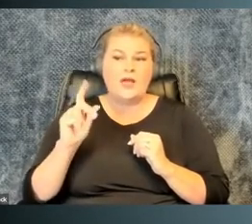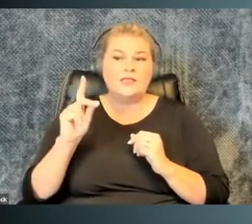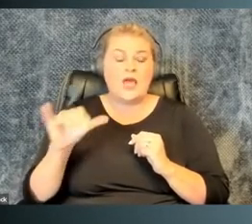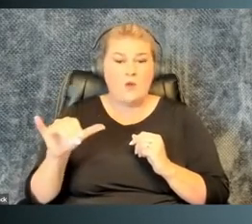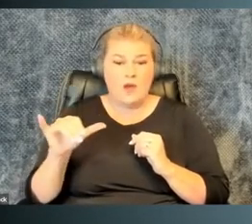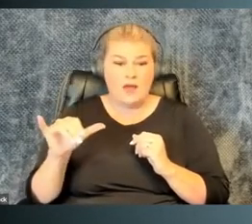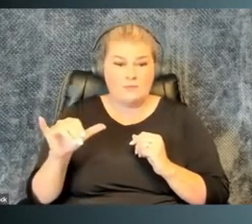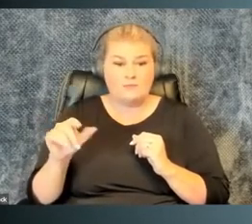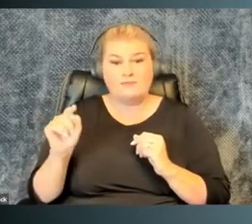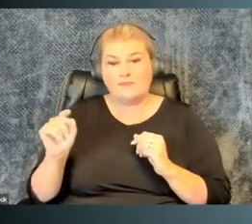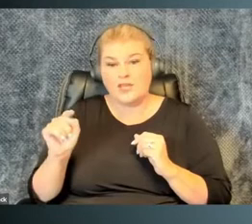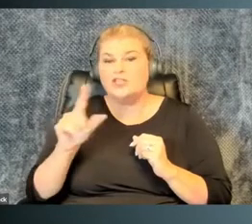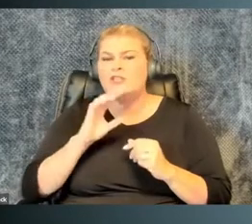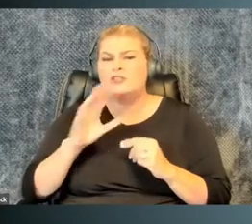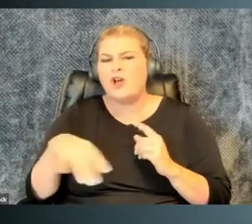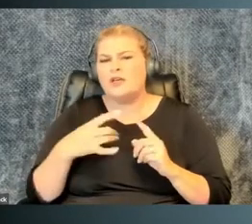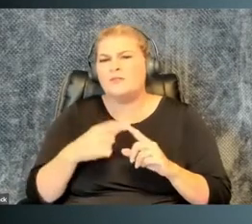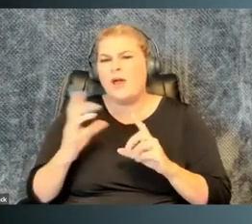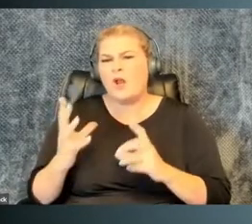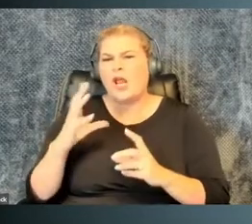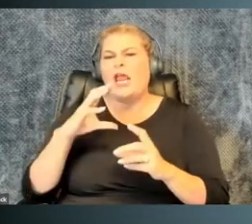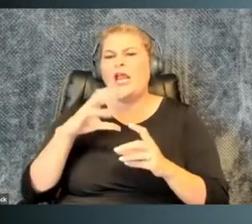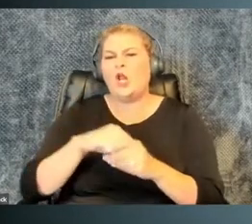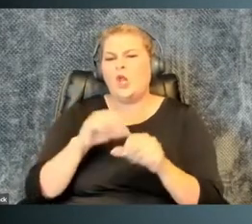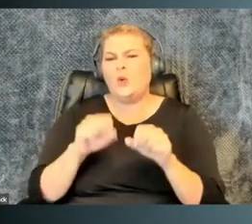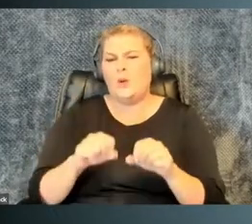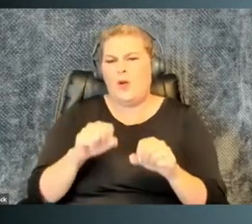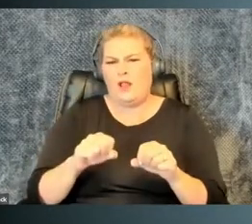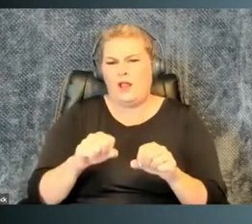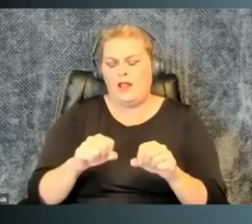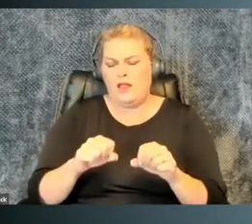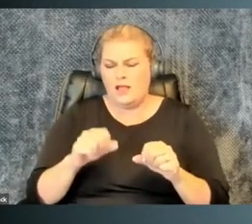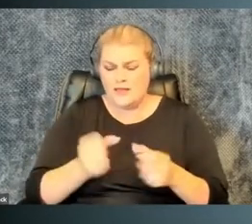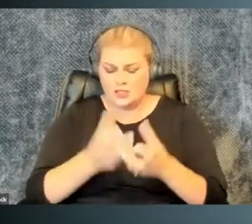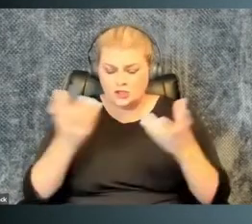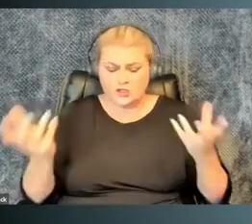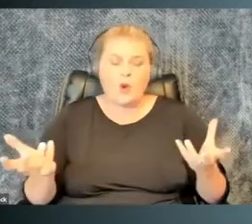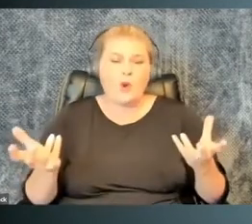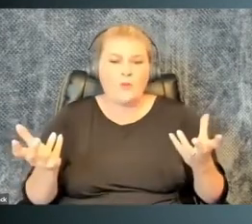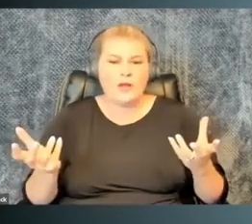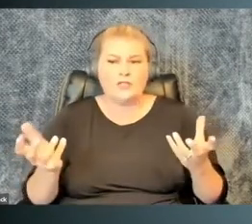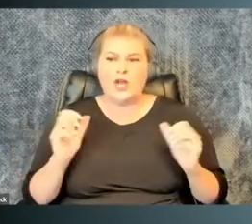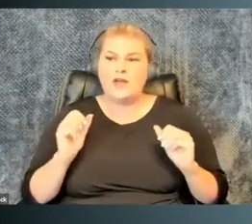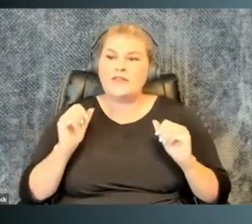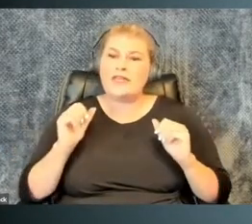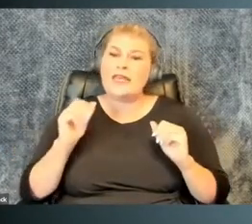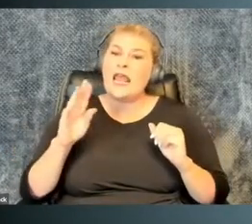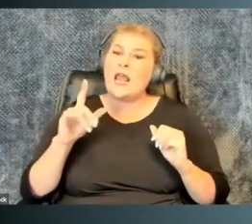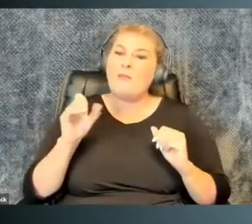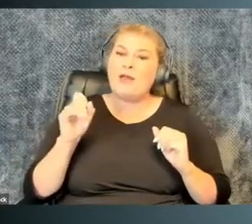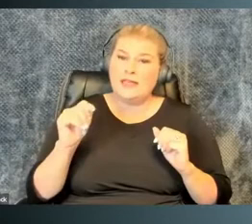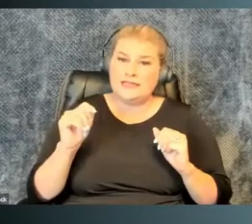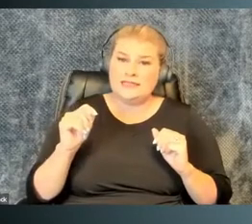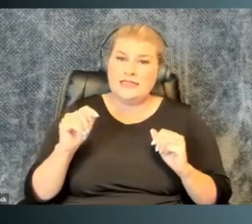-H-K-O-W-S-K-Y, where she talks about includable, right? That so much of the